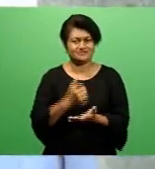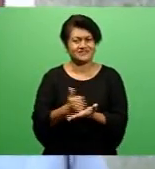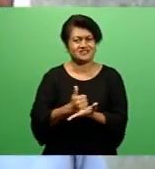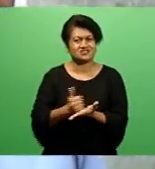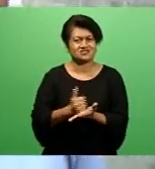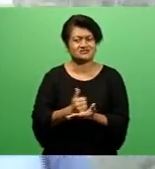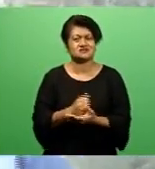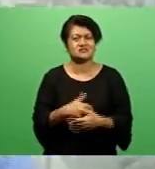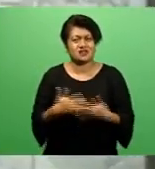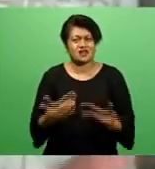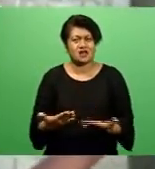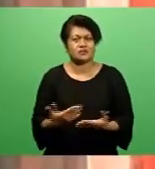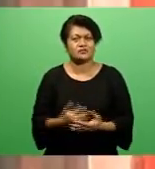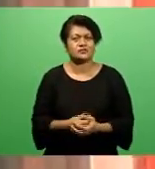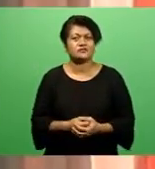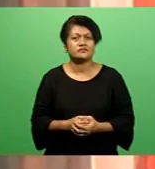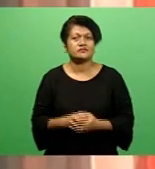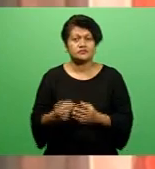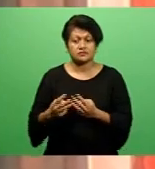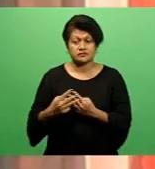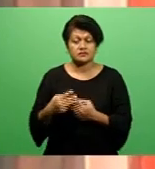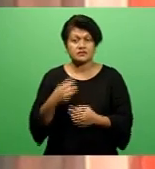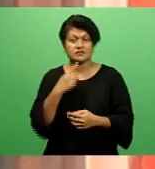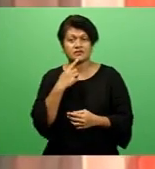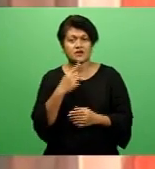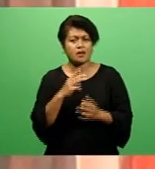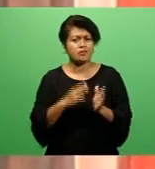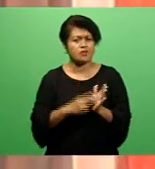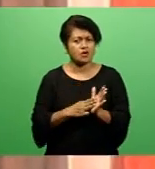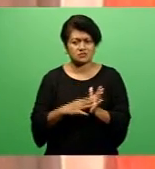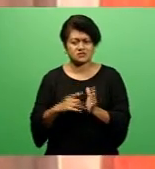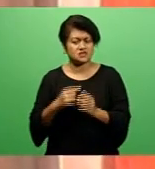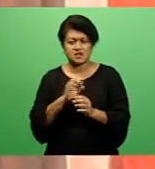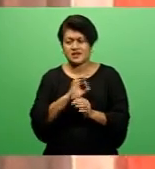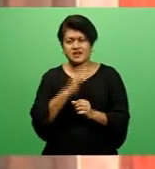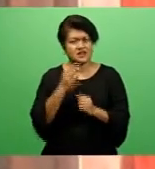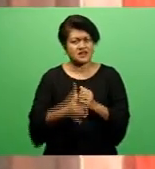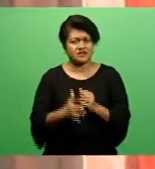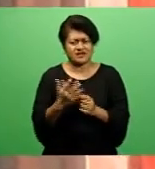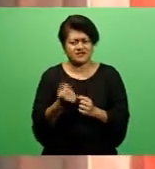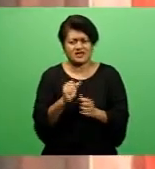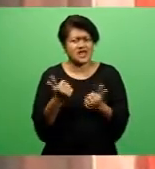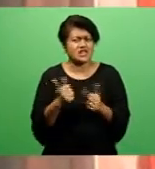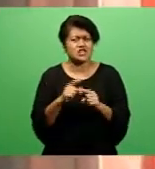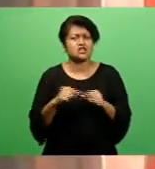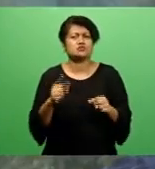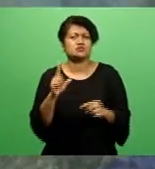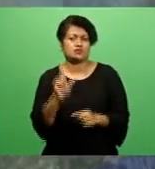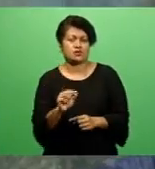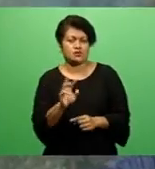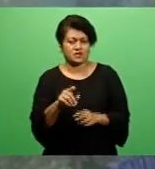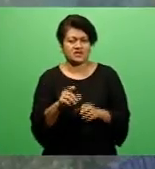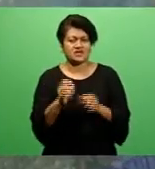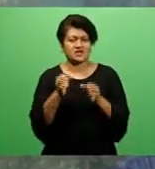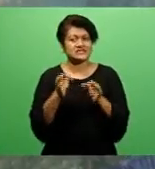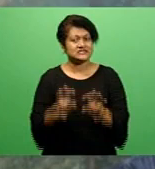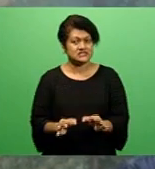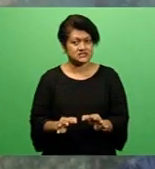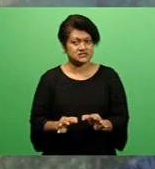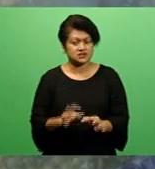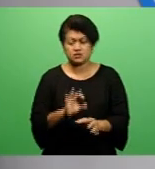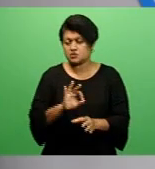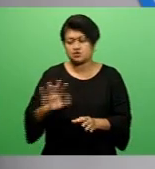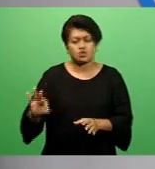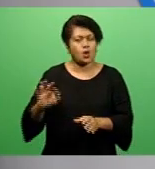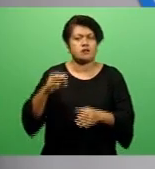register of political parties. Mohamed Sanim had nothing to do with the decision to lock out Andilitya and others. He was not involved